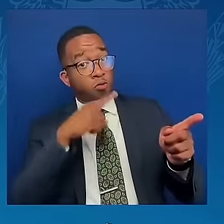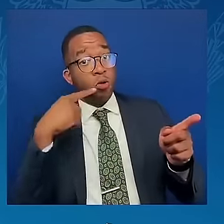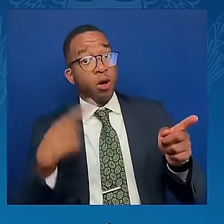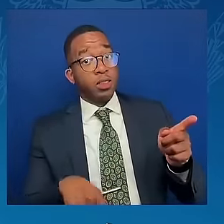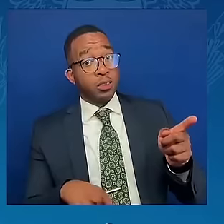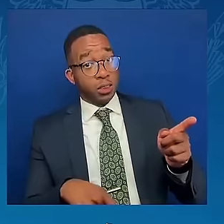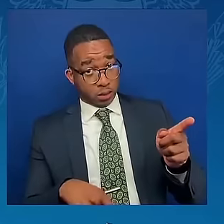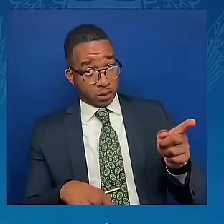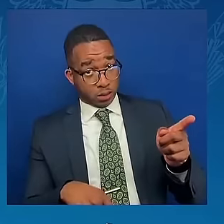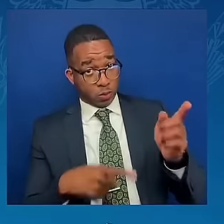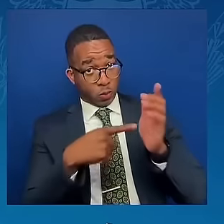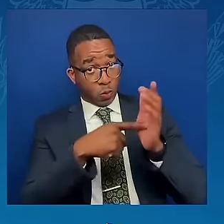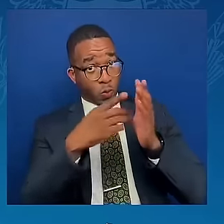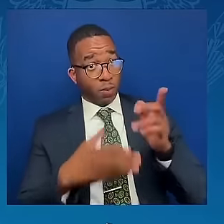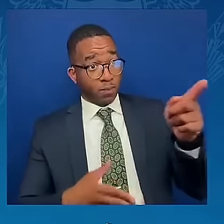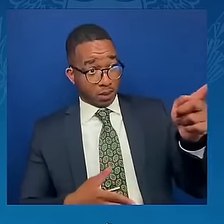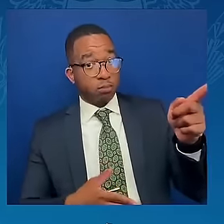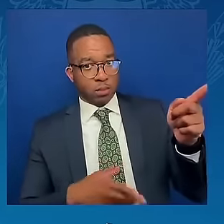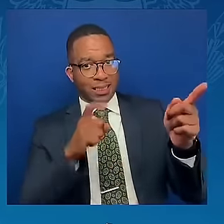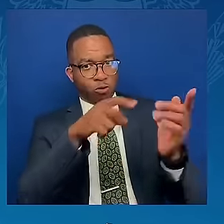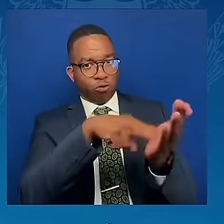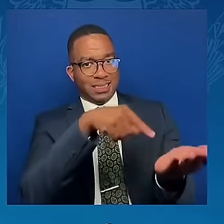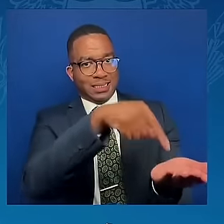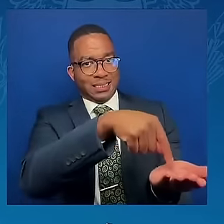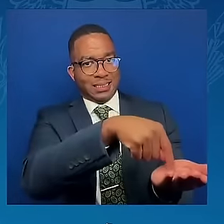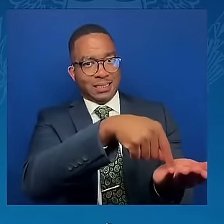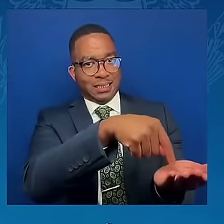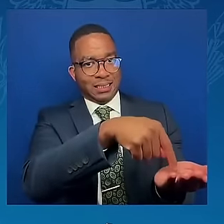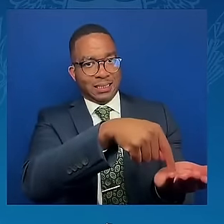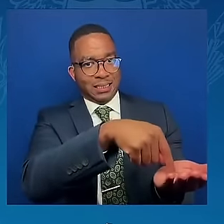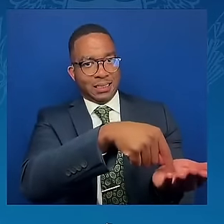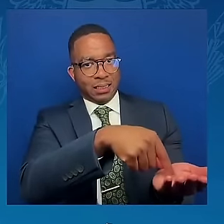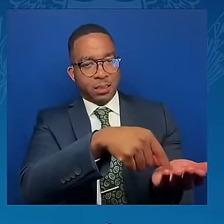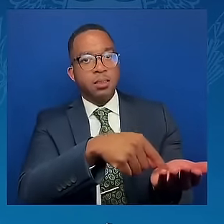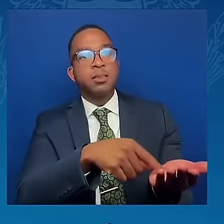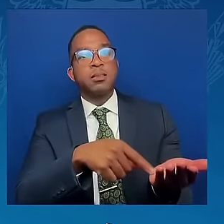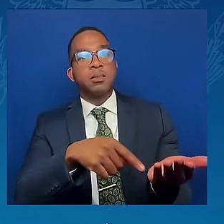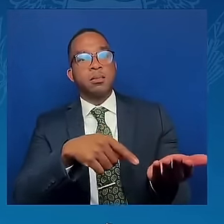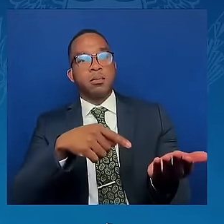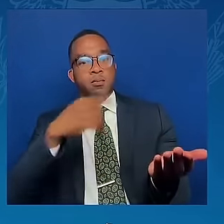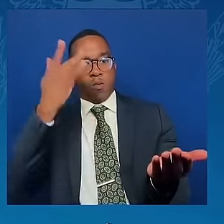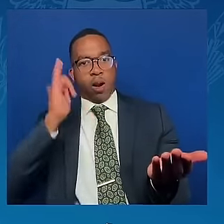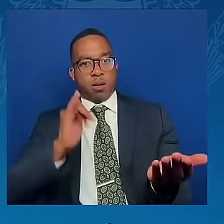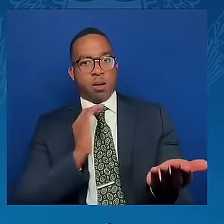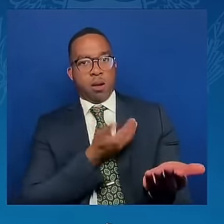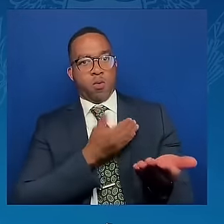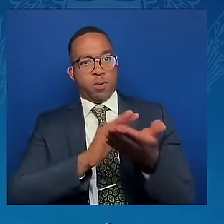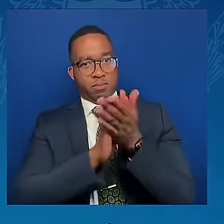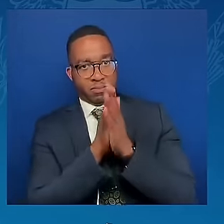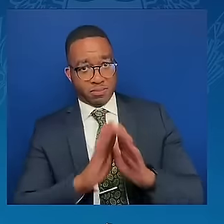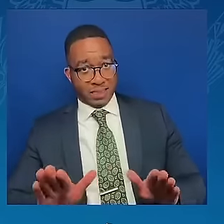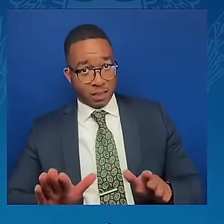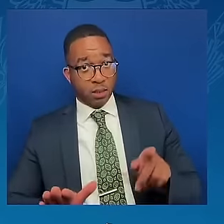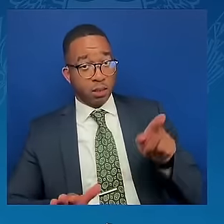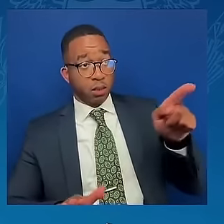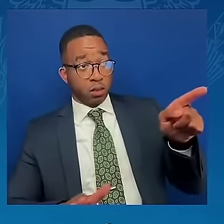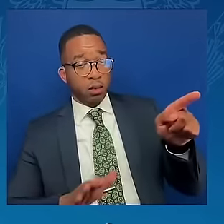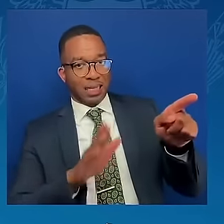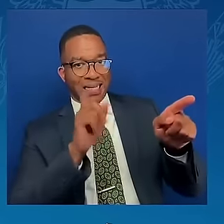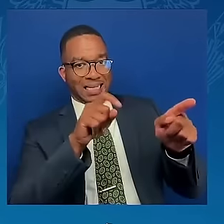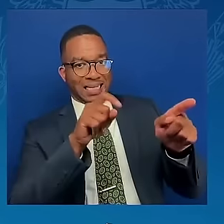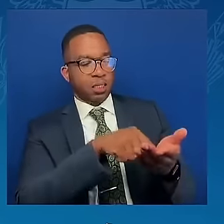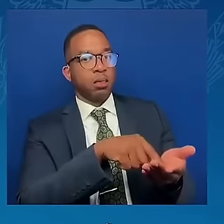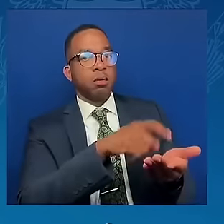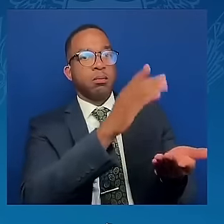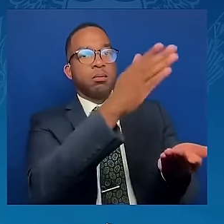that at the second peace summit, we can fix the real end of the war. Now, we are starting this path